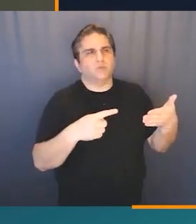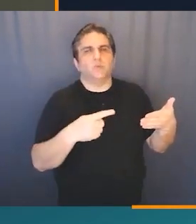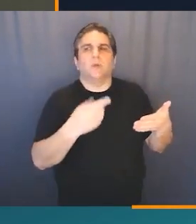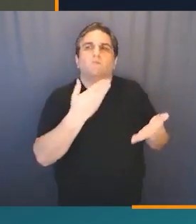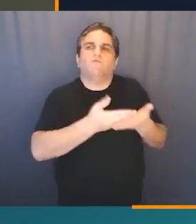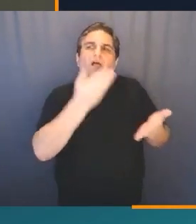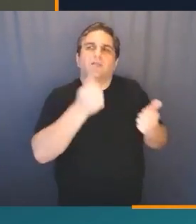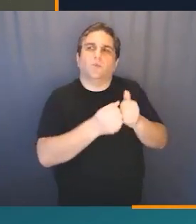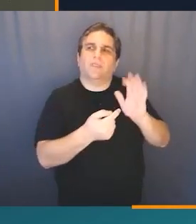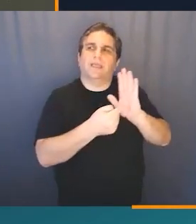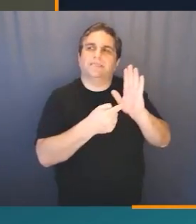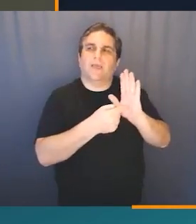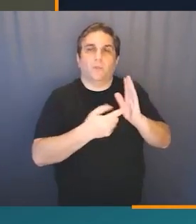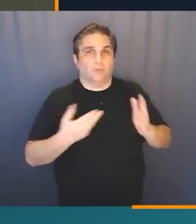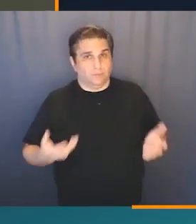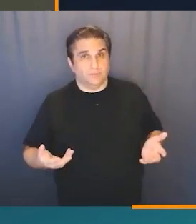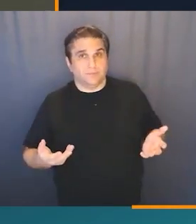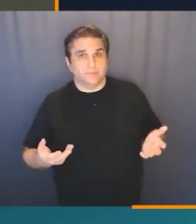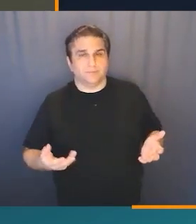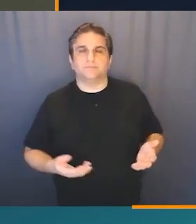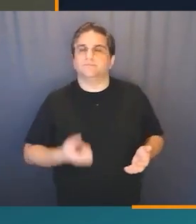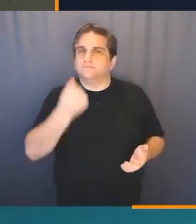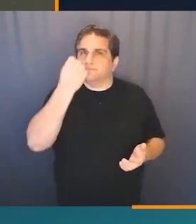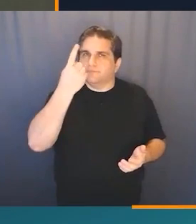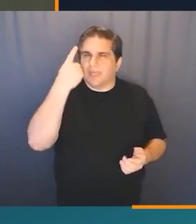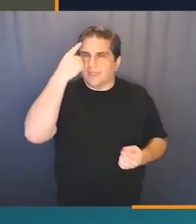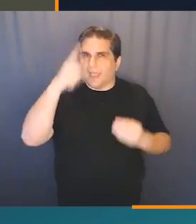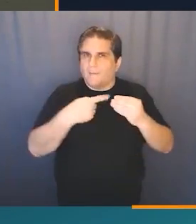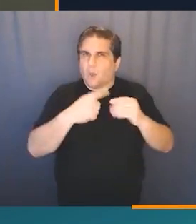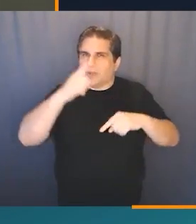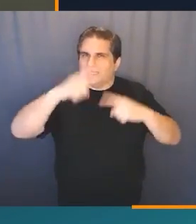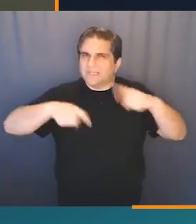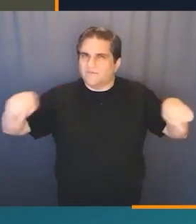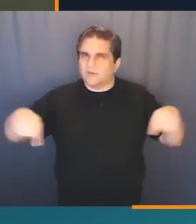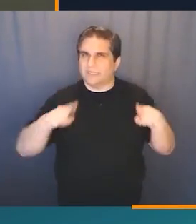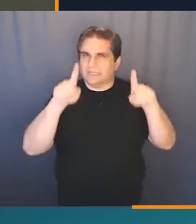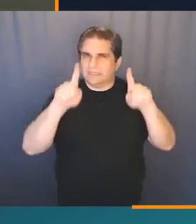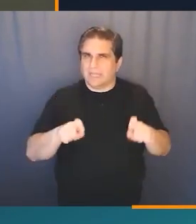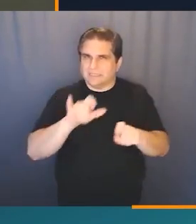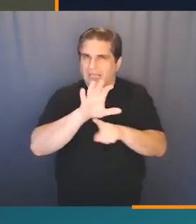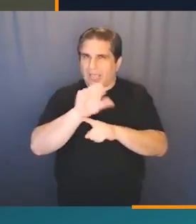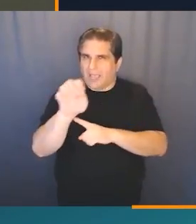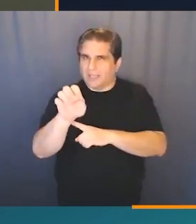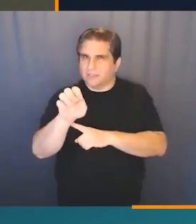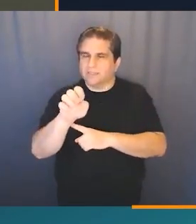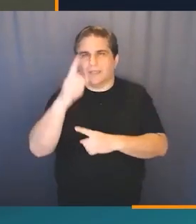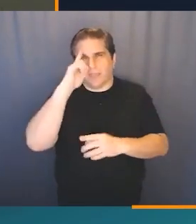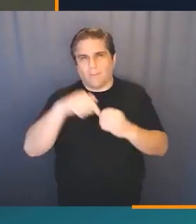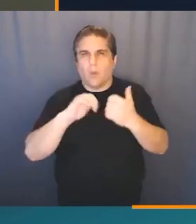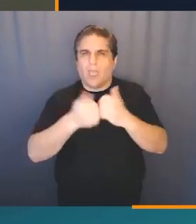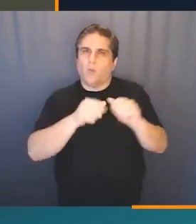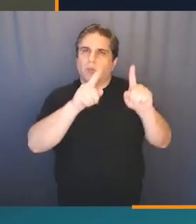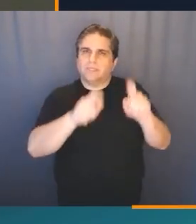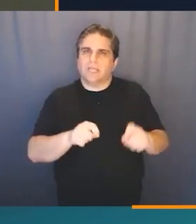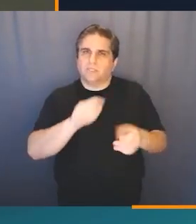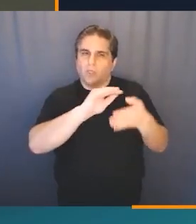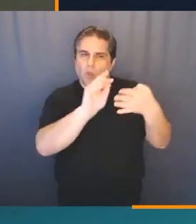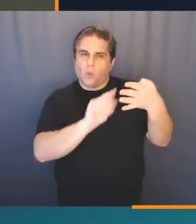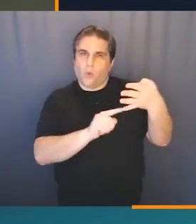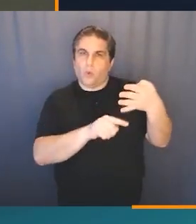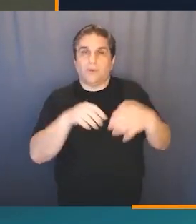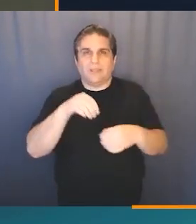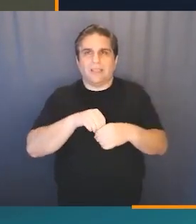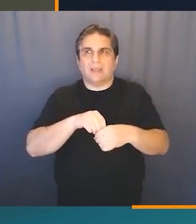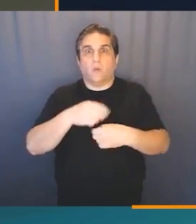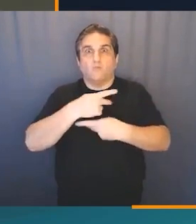validate your code with an example. Here you should think again about various test cases and mention how you would test your code